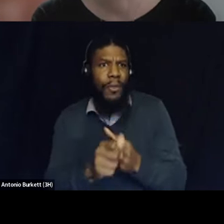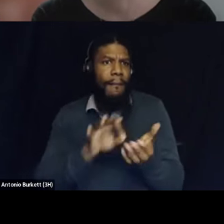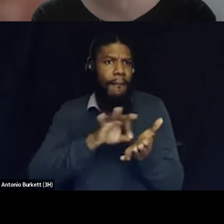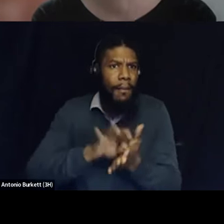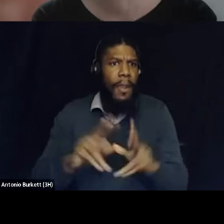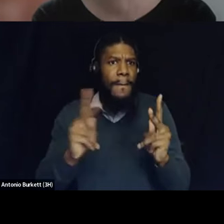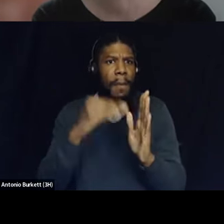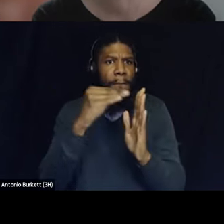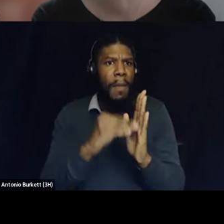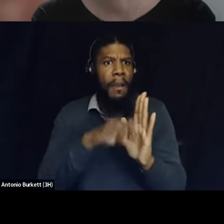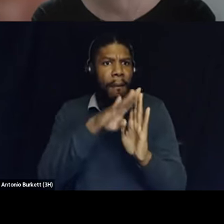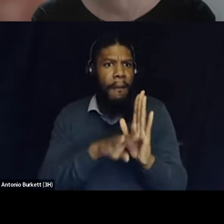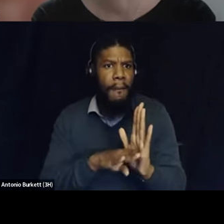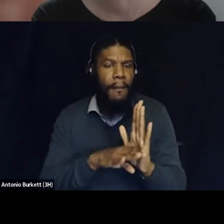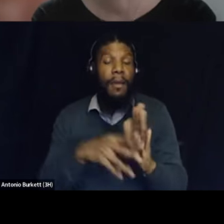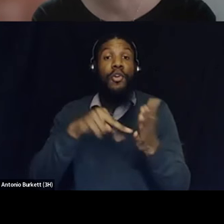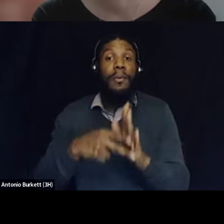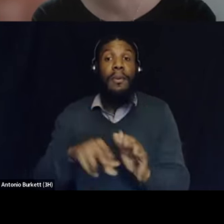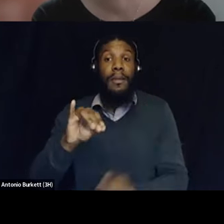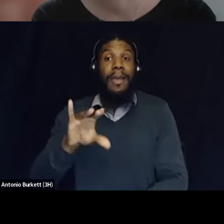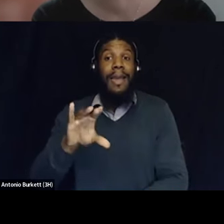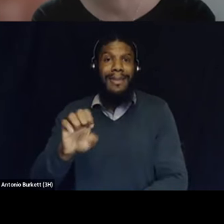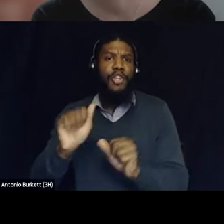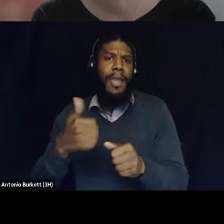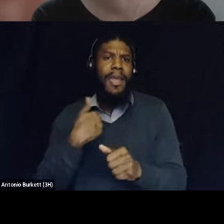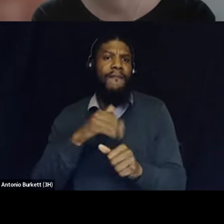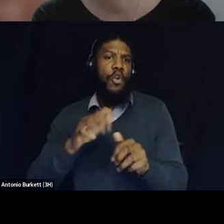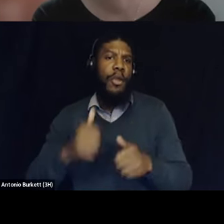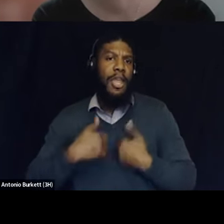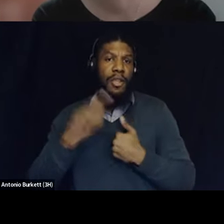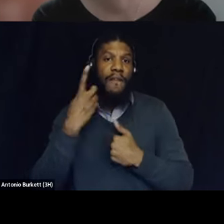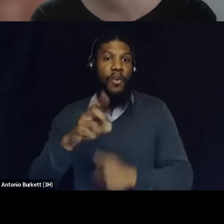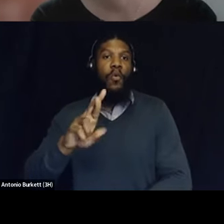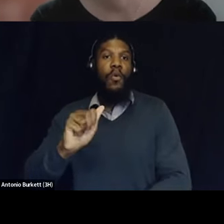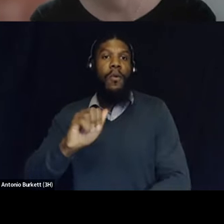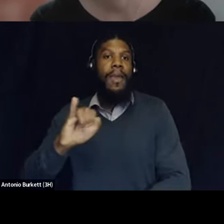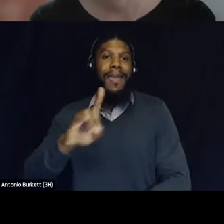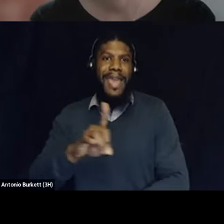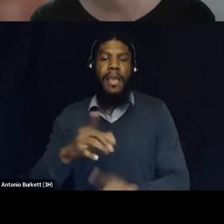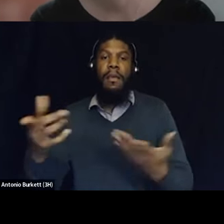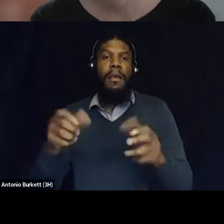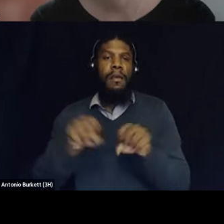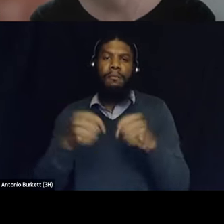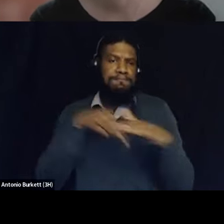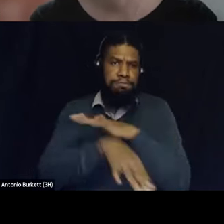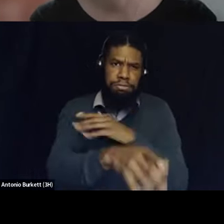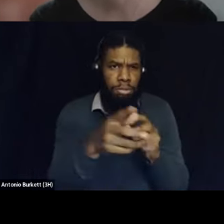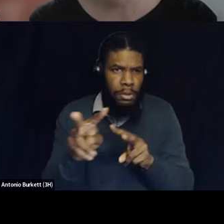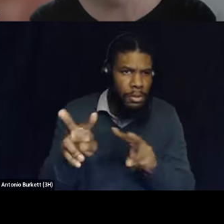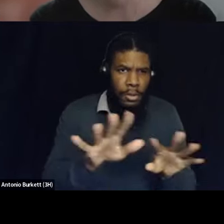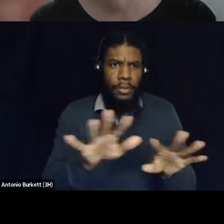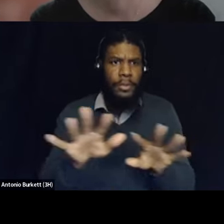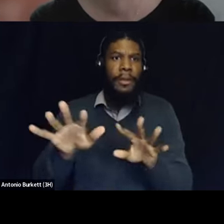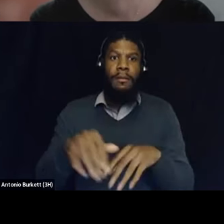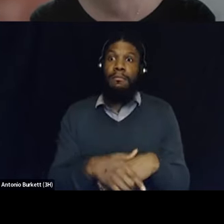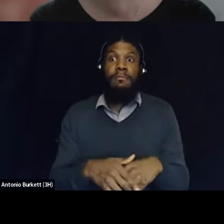actually means that ice will have an address for you for when they do a raid like it's not like the the harm is that far-fetched right